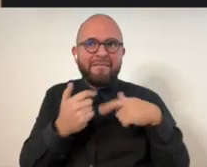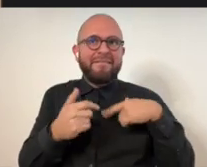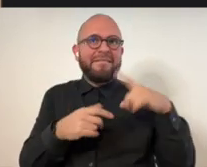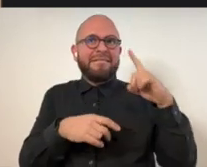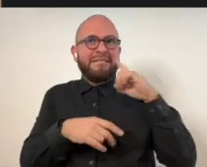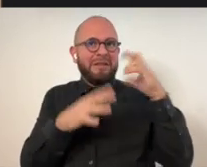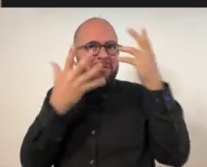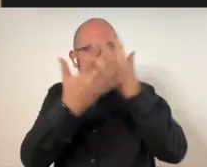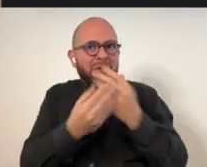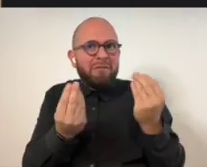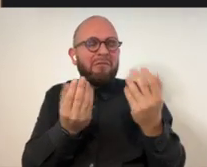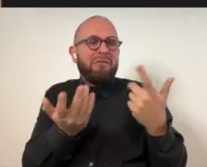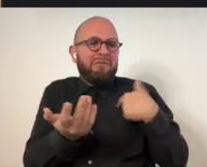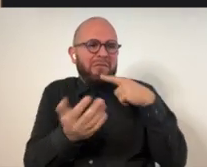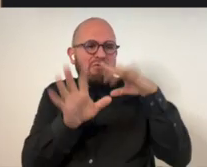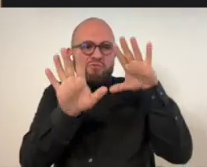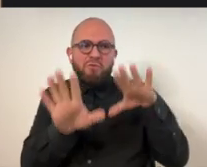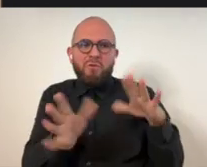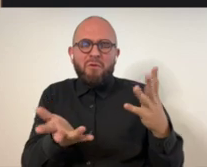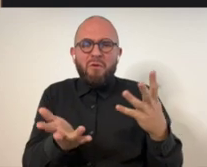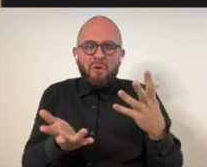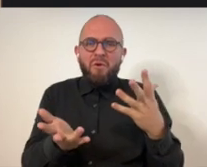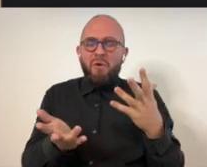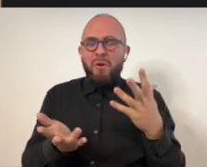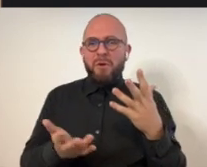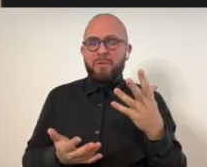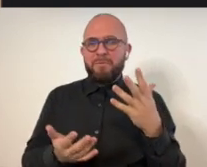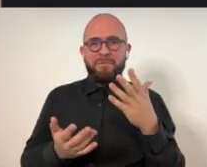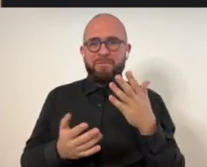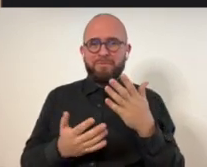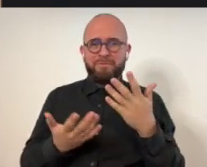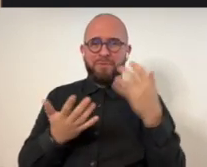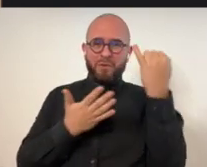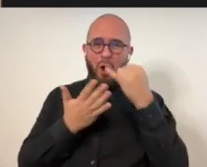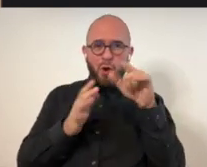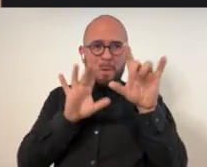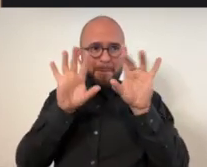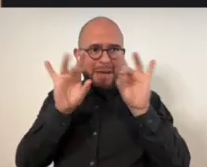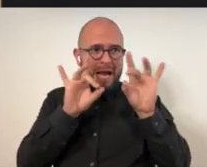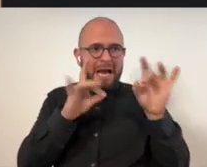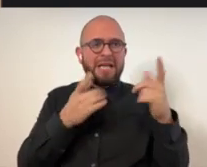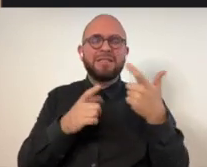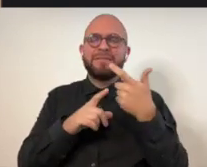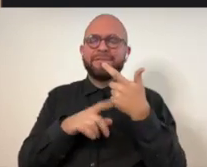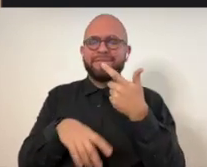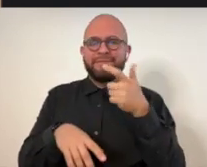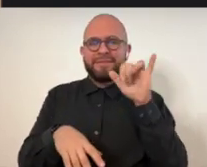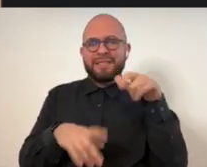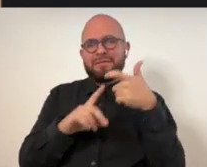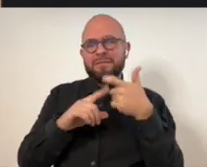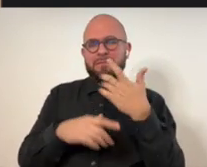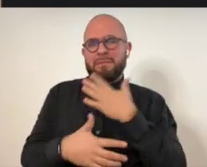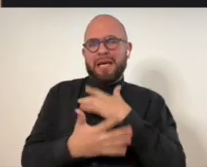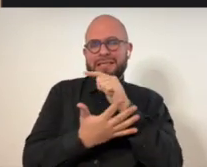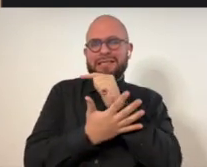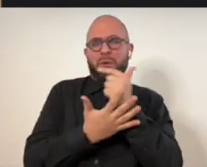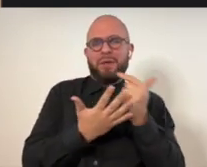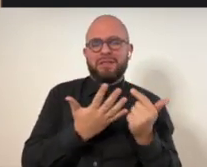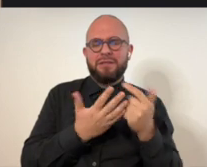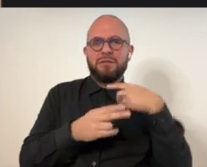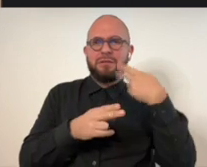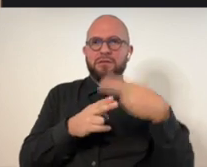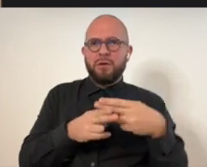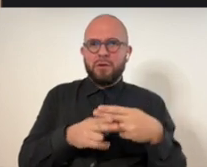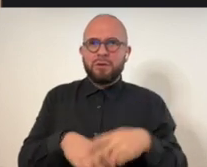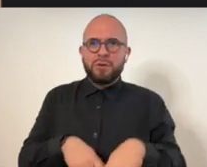the deadline. I was like, Oh, can you know, I want to, I want to enter this. That sounds beautiful. You know, it's wonderful. The